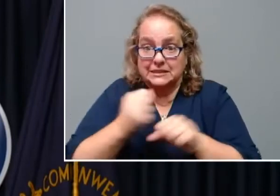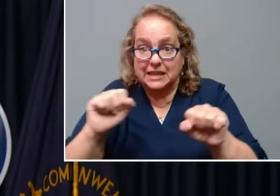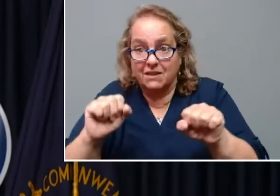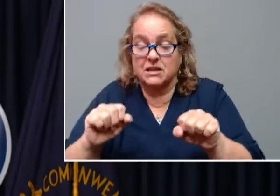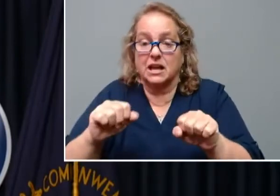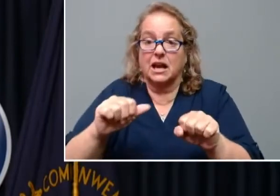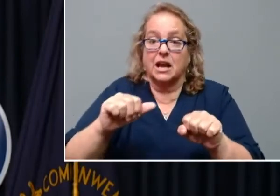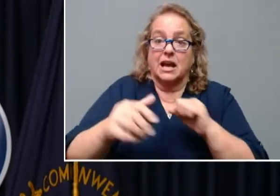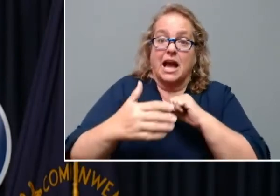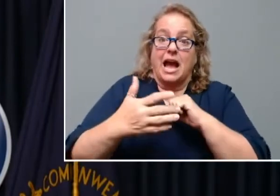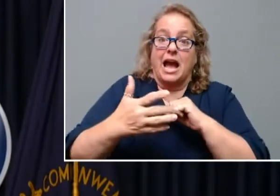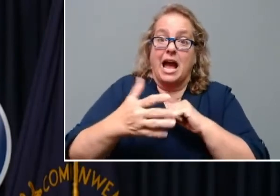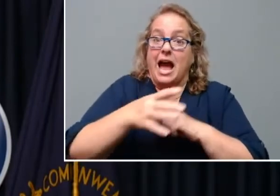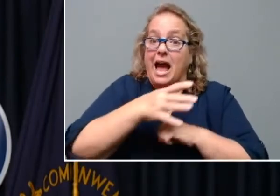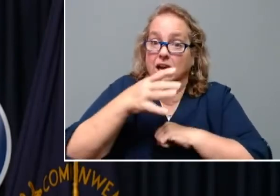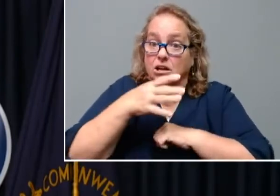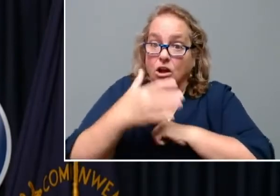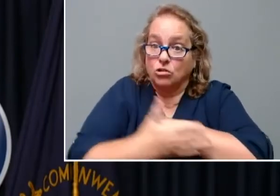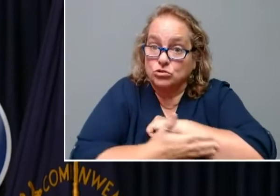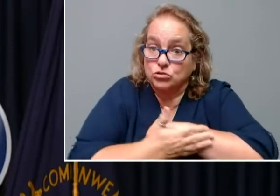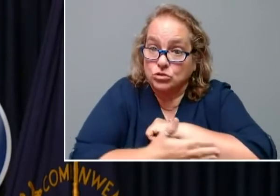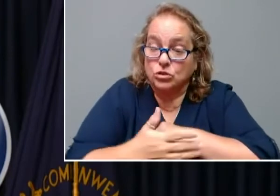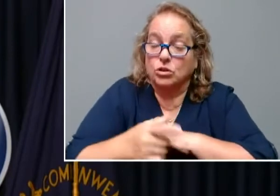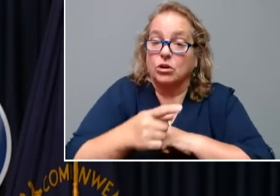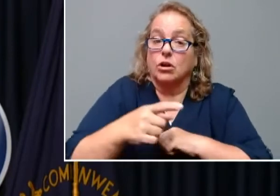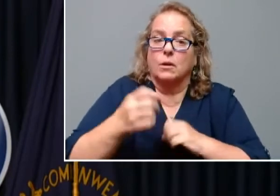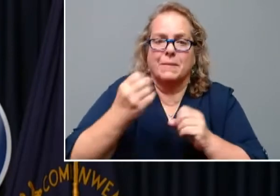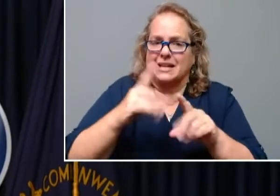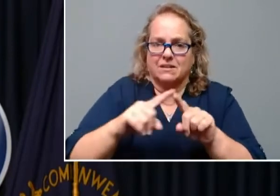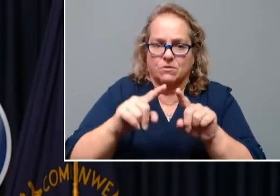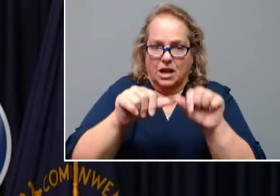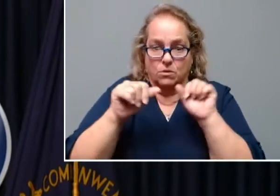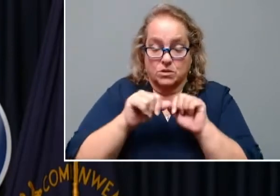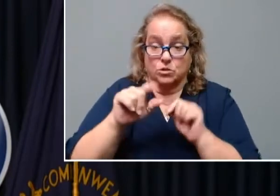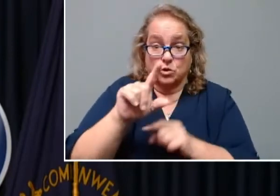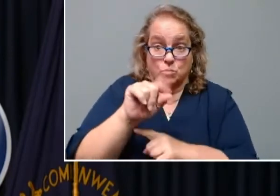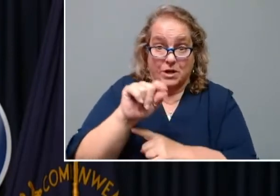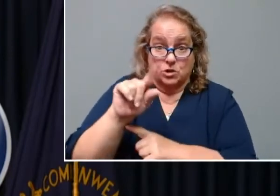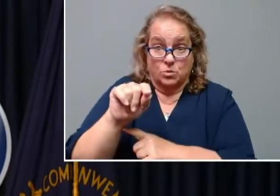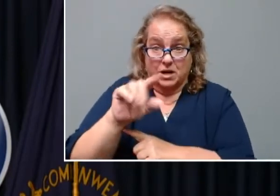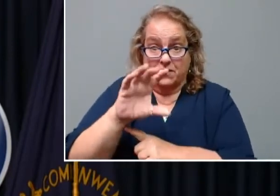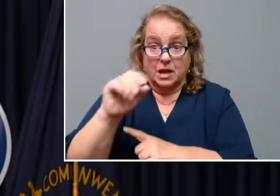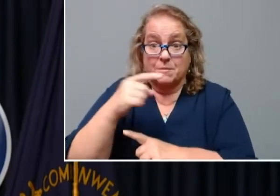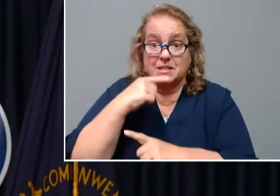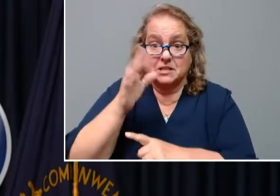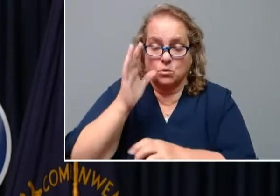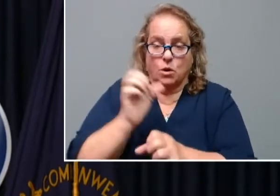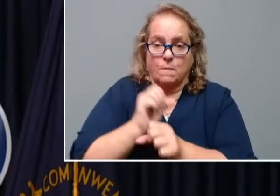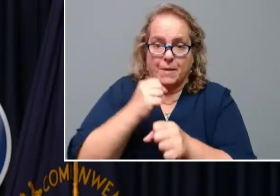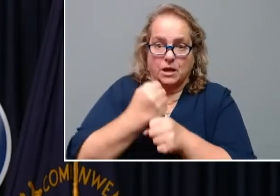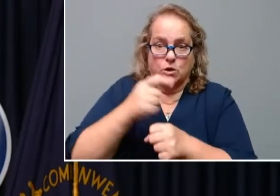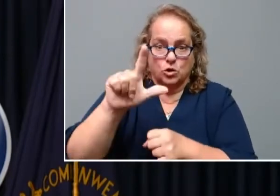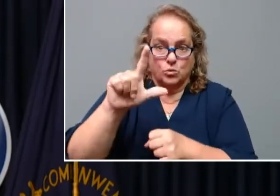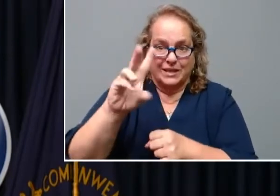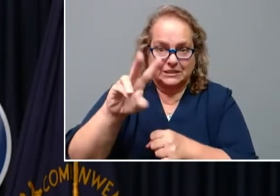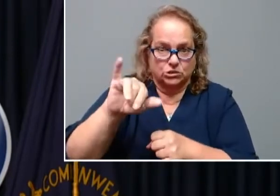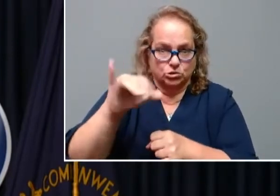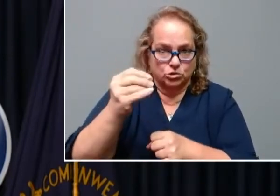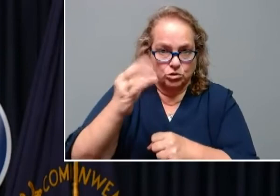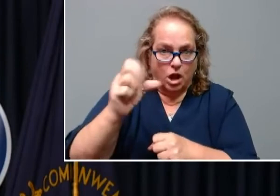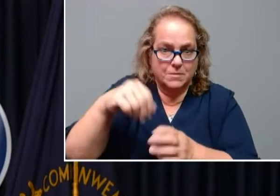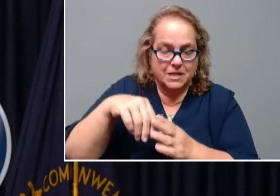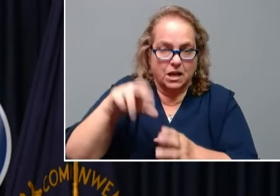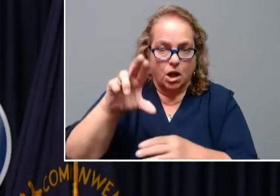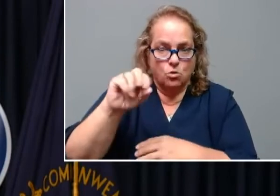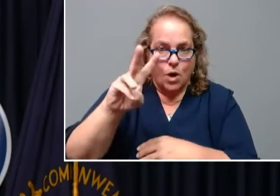So in 2020, it announced that the company would create 26 jobs in Rowan County with their expansion. But today,